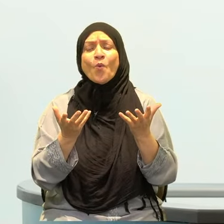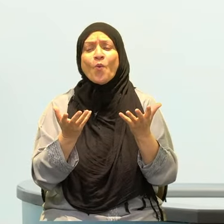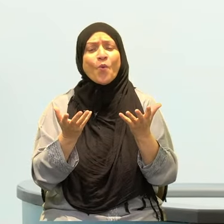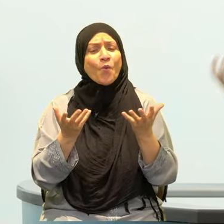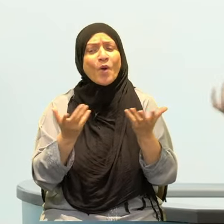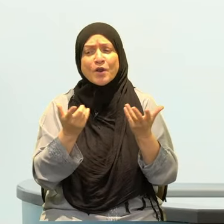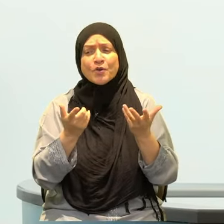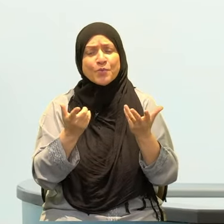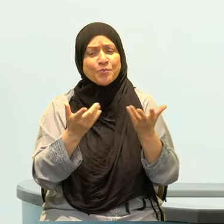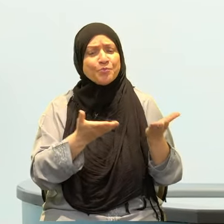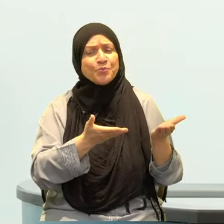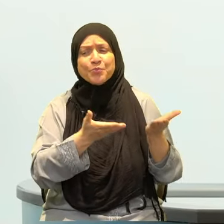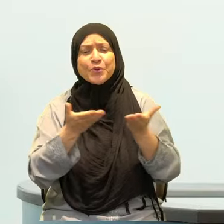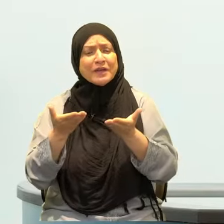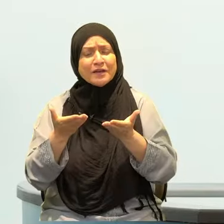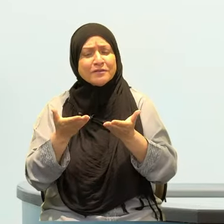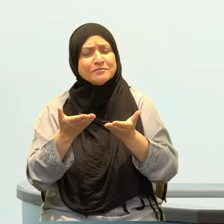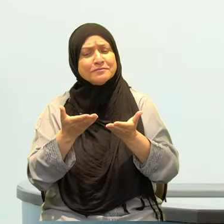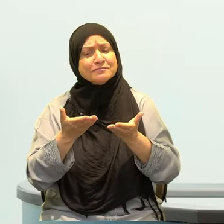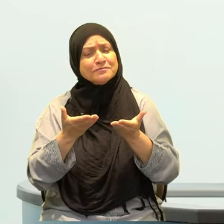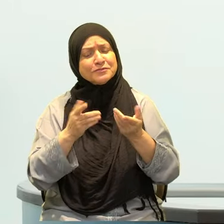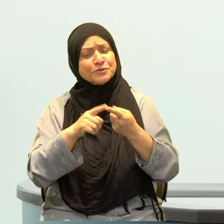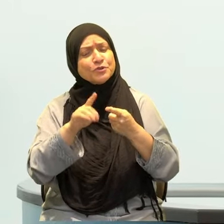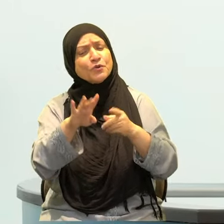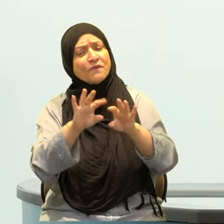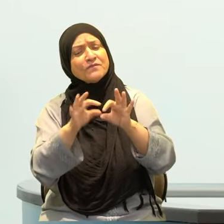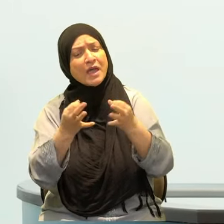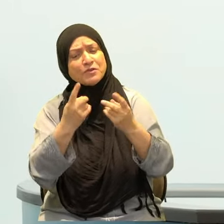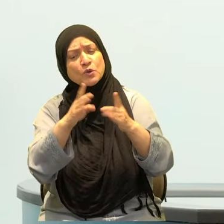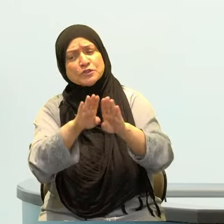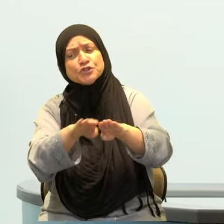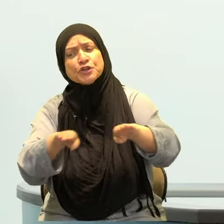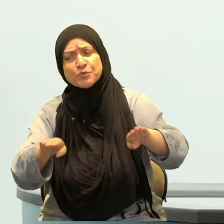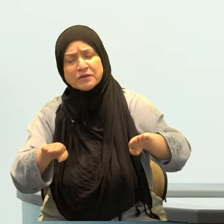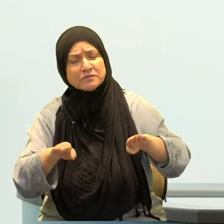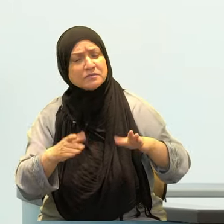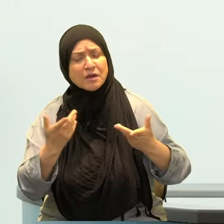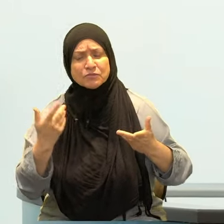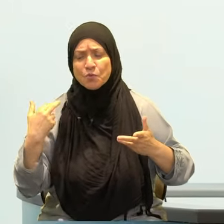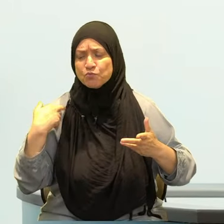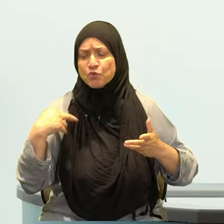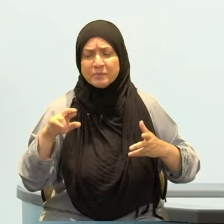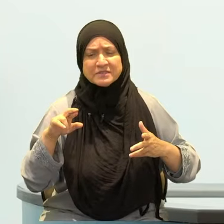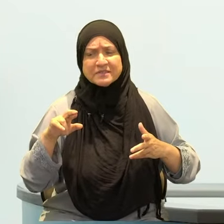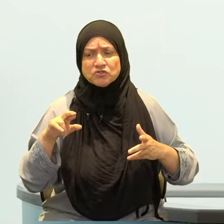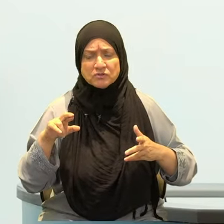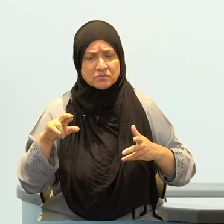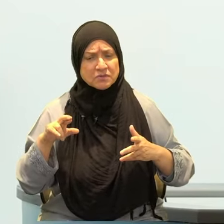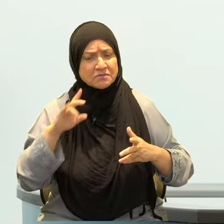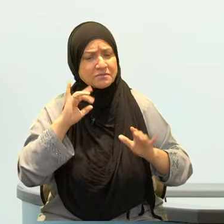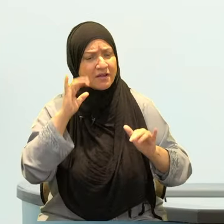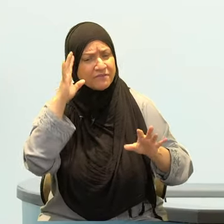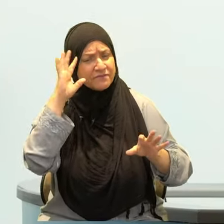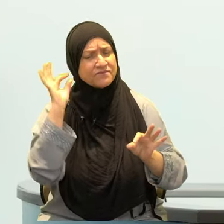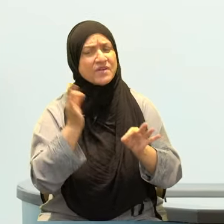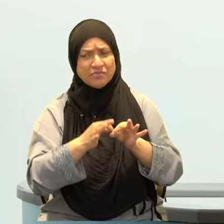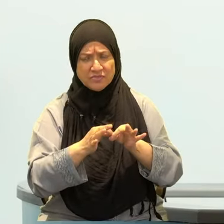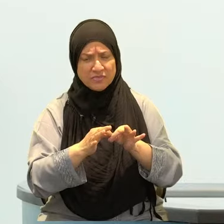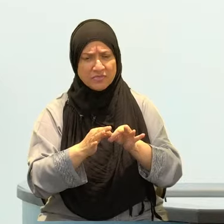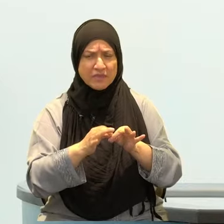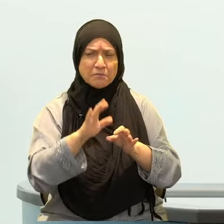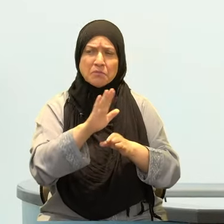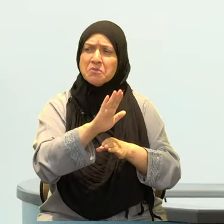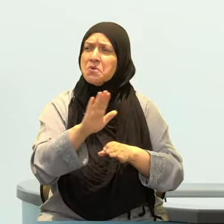that represent your faith and your akhlaq, your faith and your character? In another hadith that's narrated from Anas ibn Malik